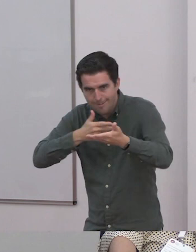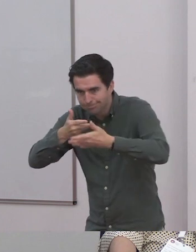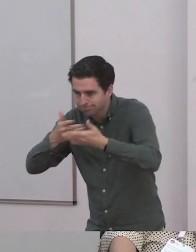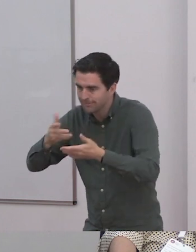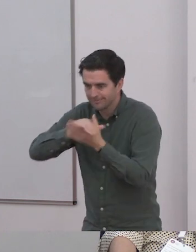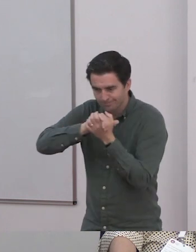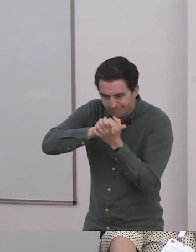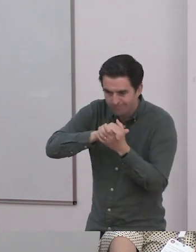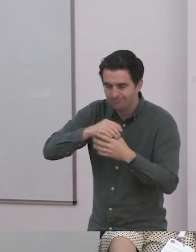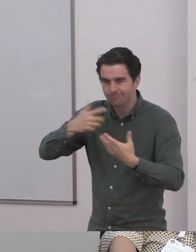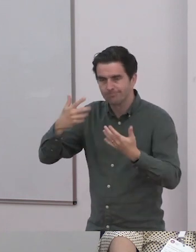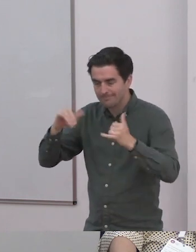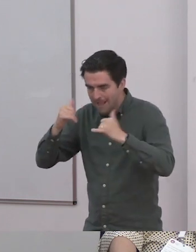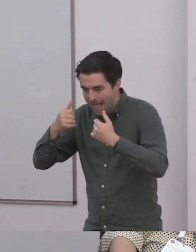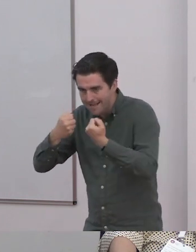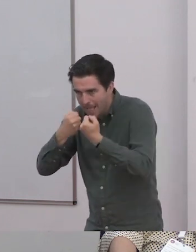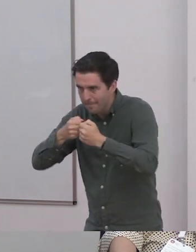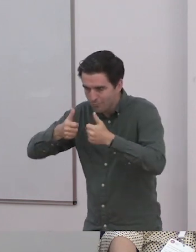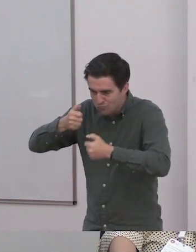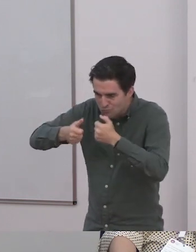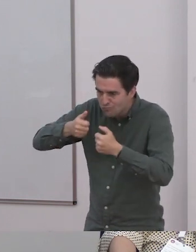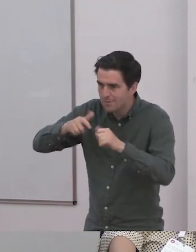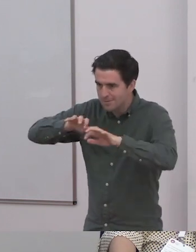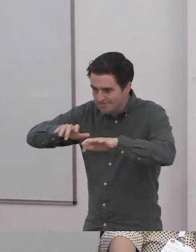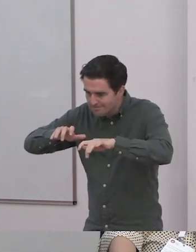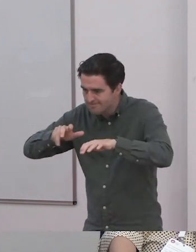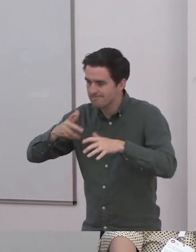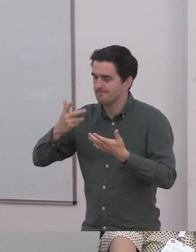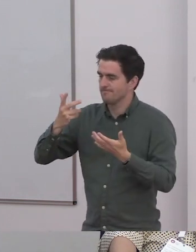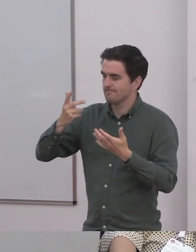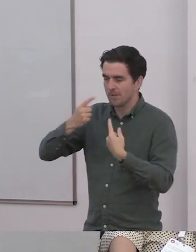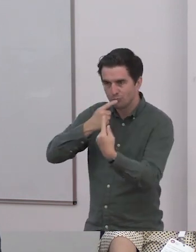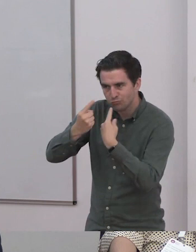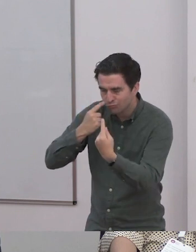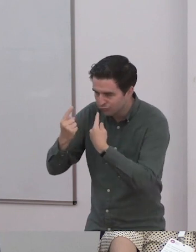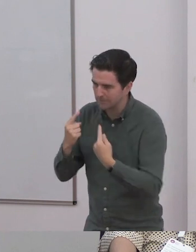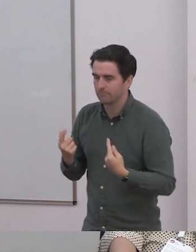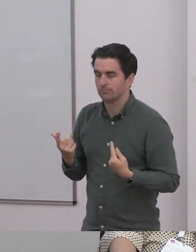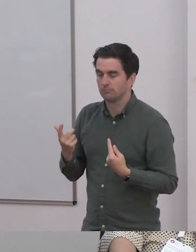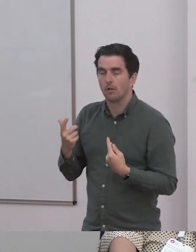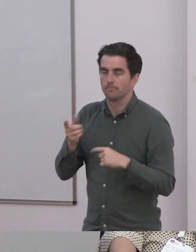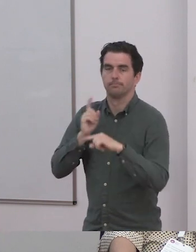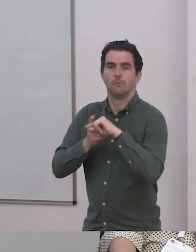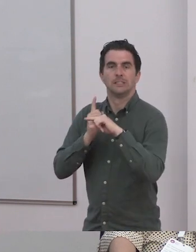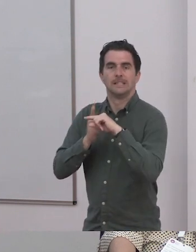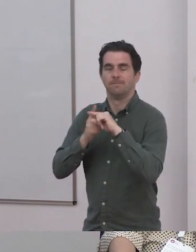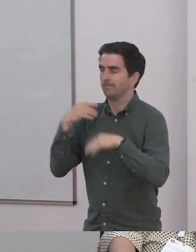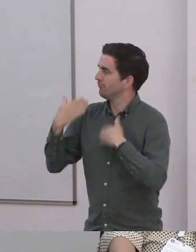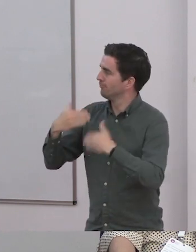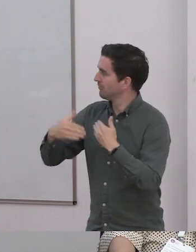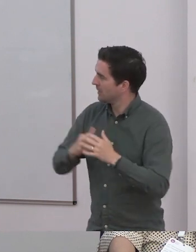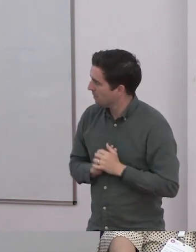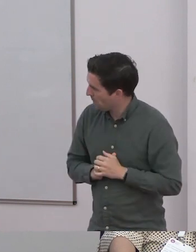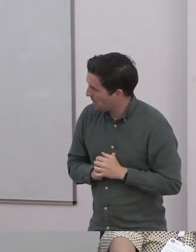One thing I think, one of the things we did, some of you, another alternative education system would be called democratic